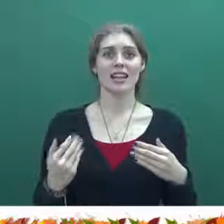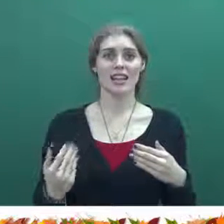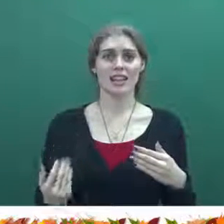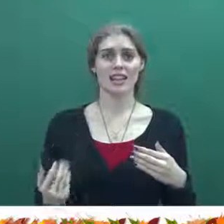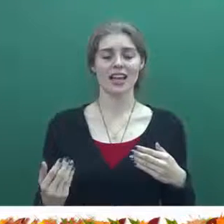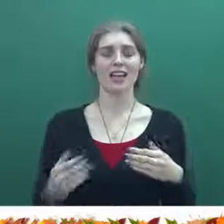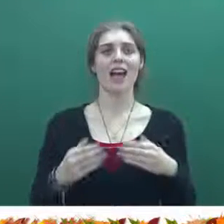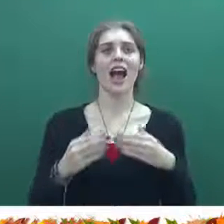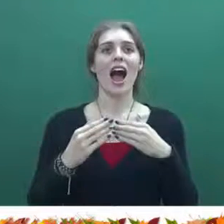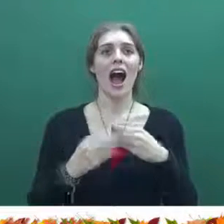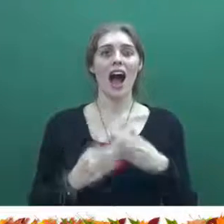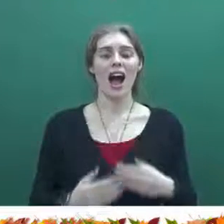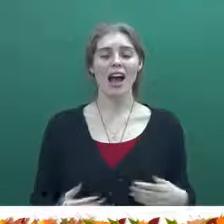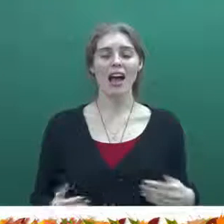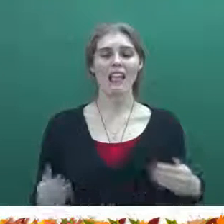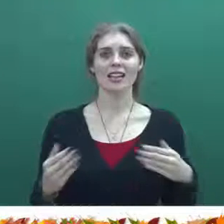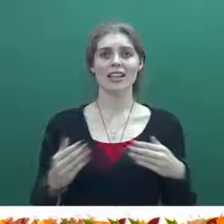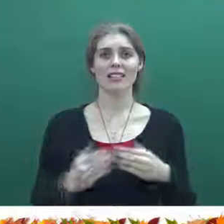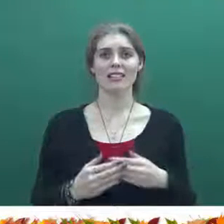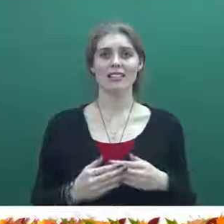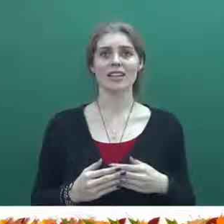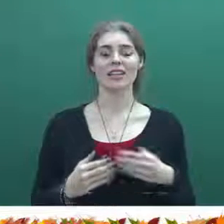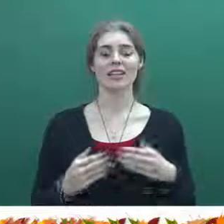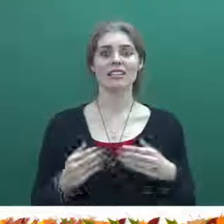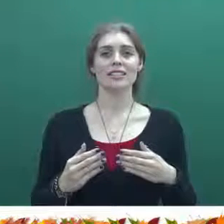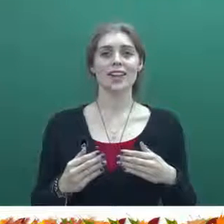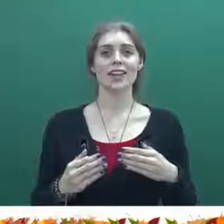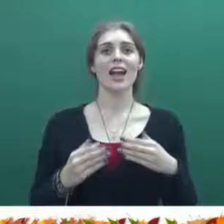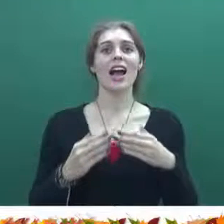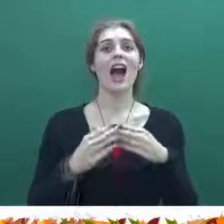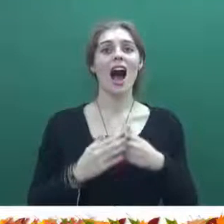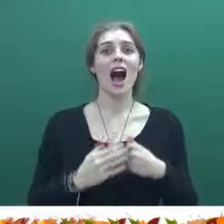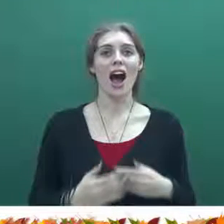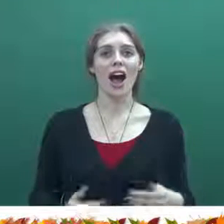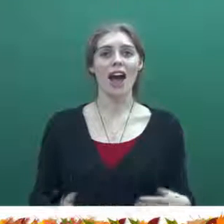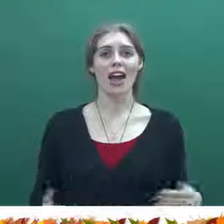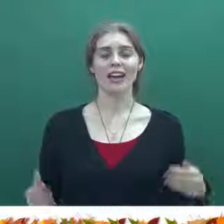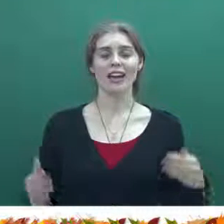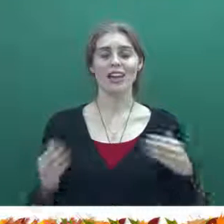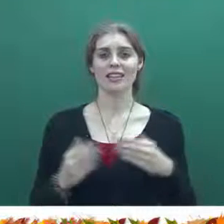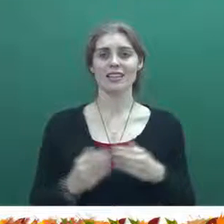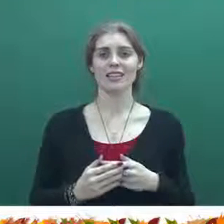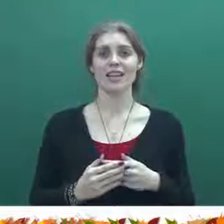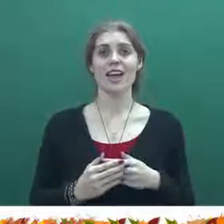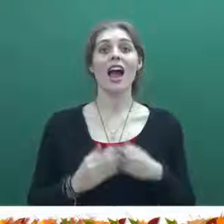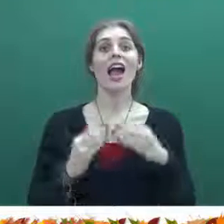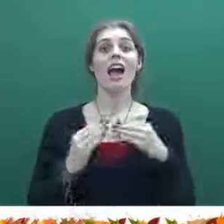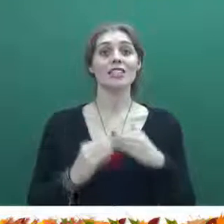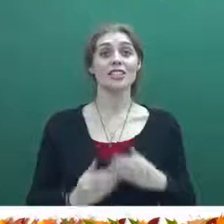Isle. Isle. Dile.